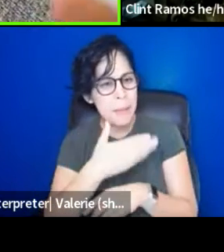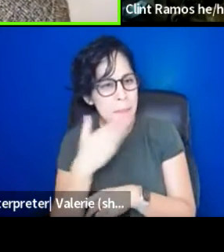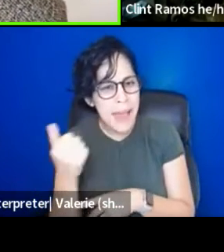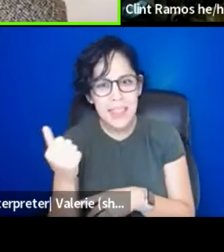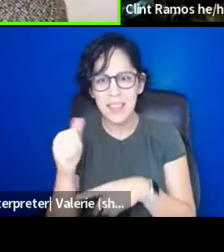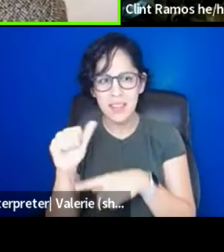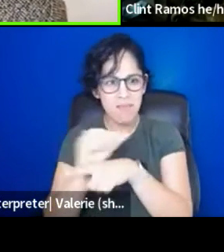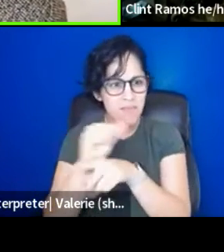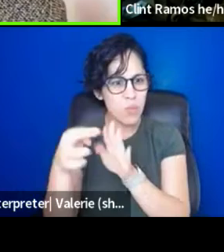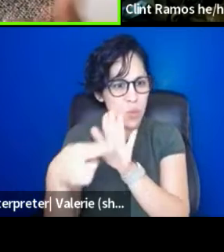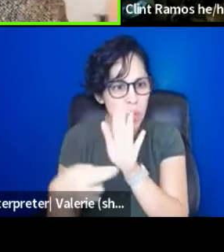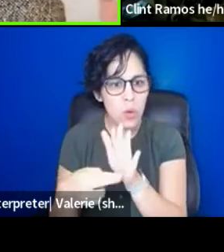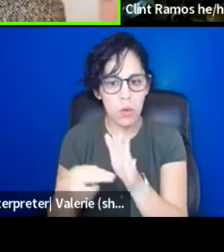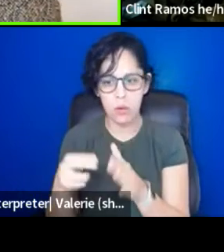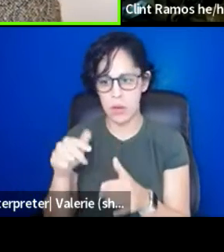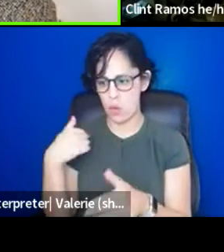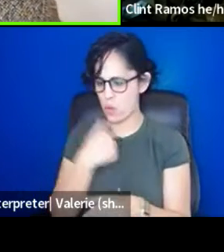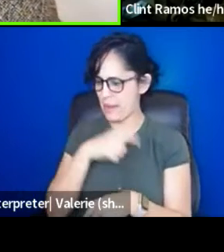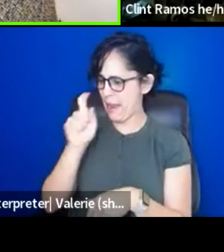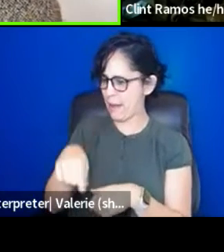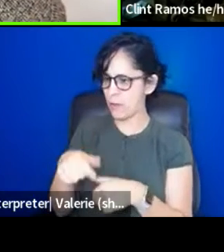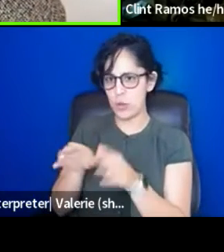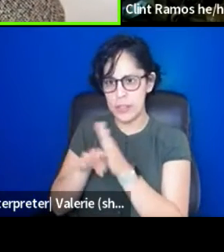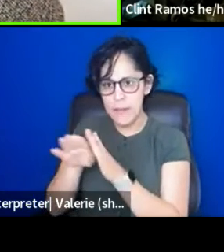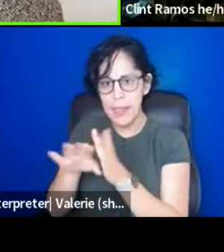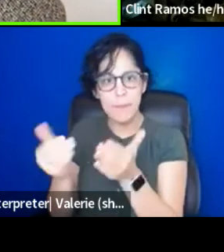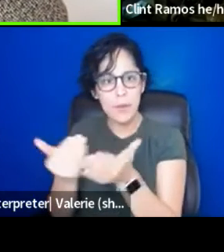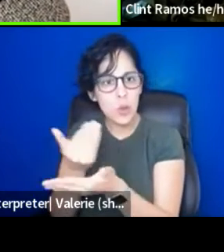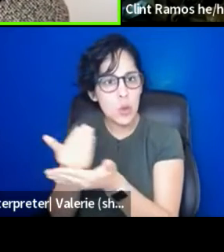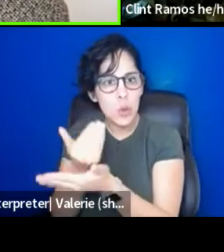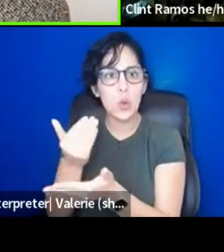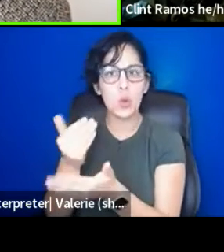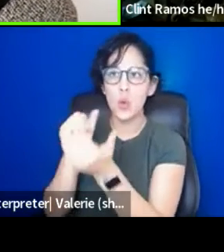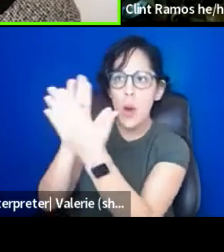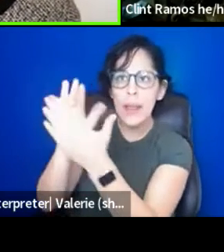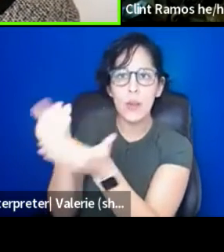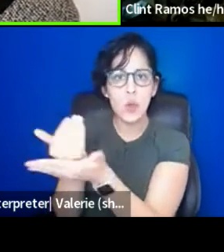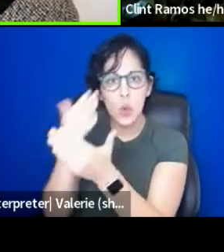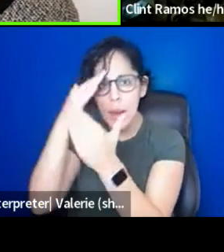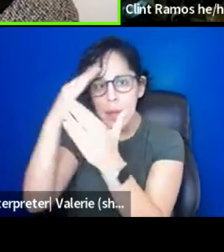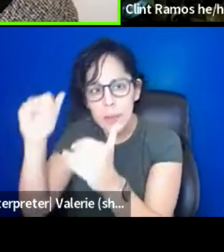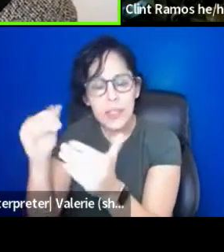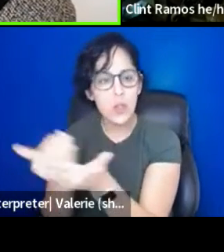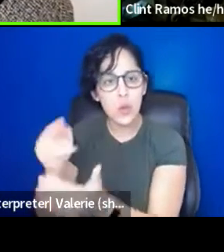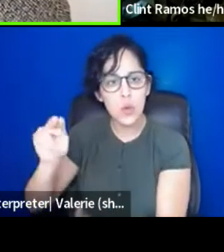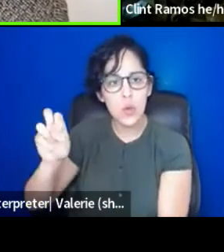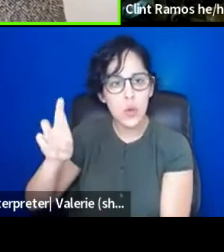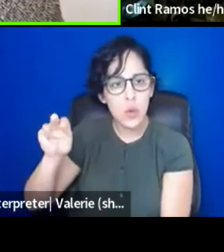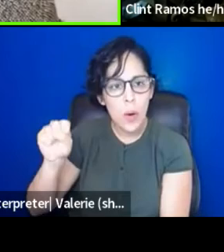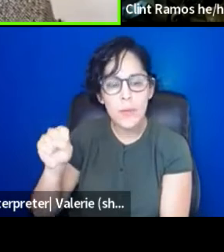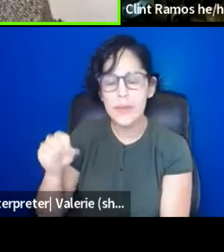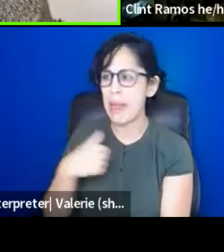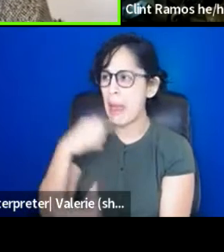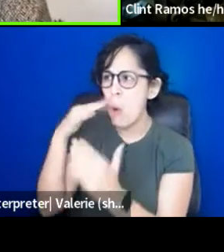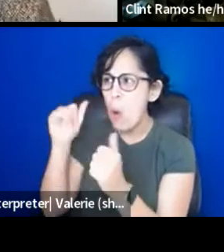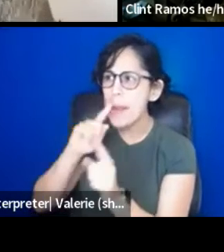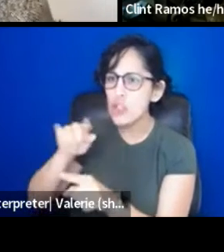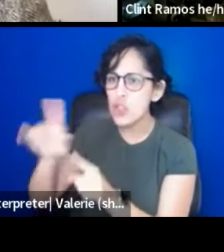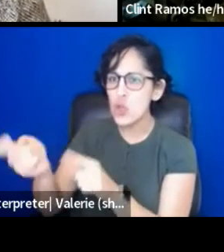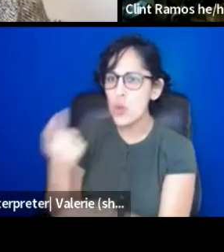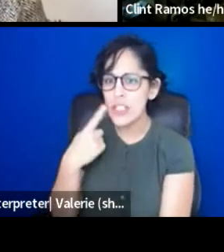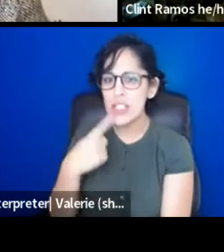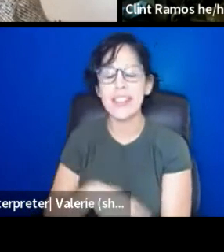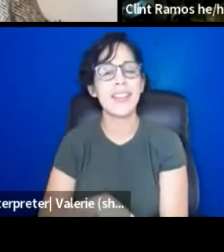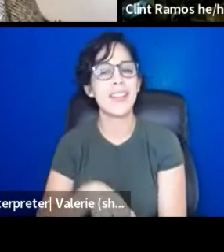create the new way. And, and anyhow, there's a lot I could say about it, but that's, I hope I answered what you asked. Yes.